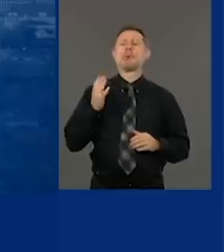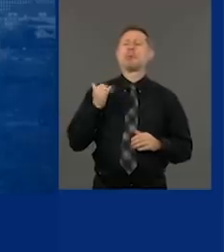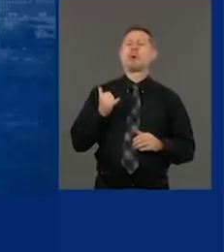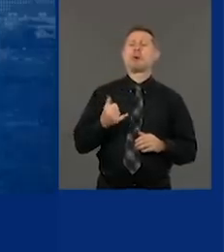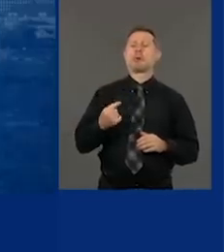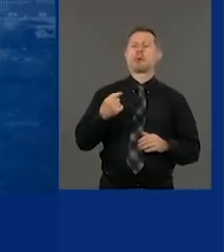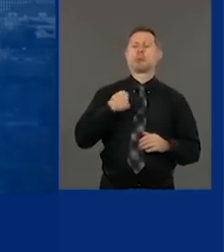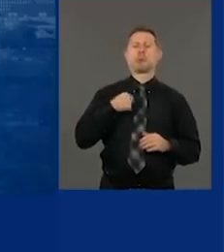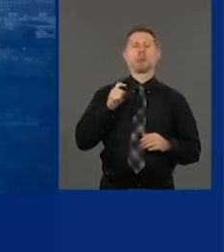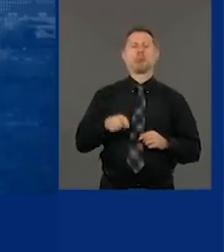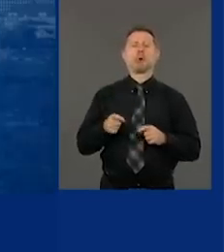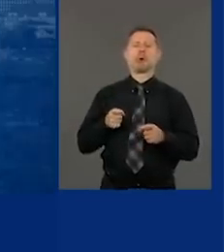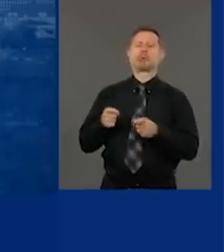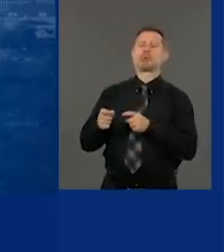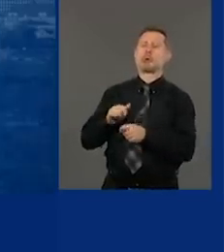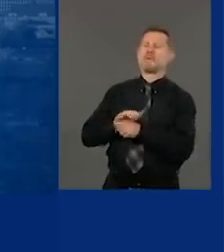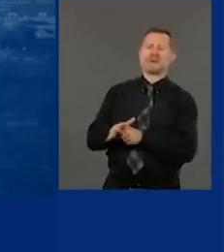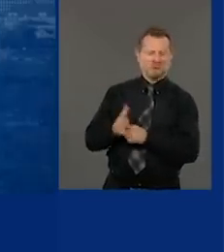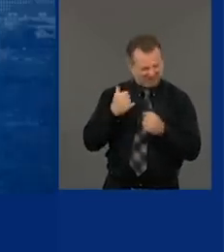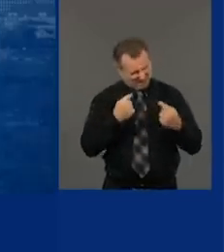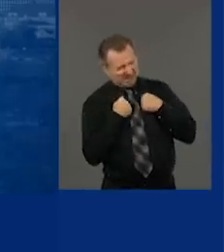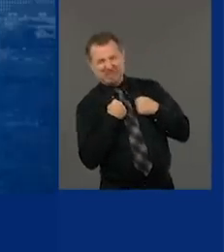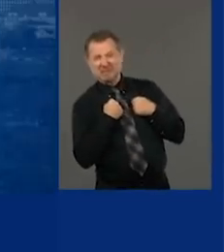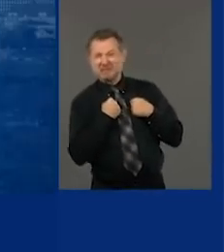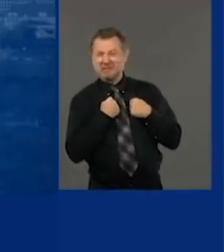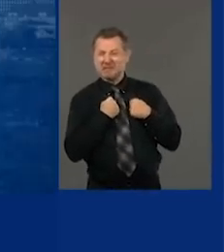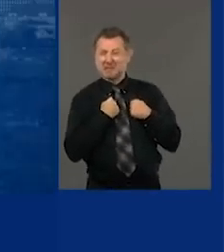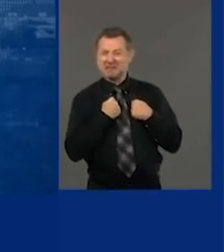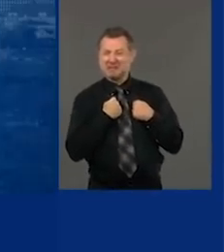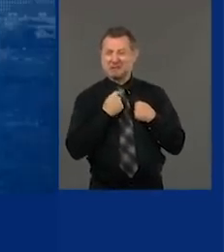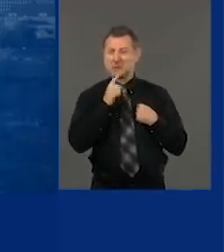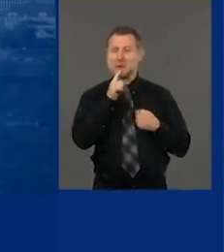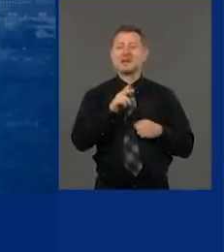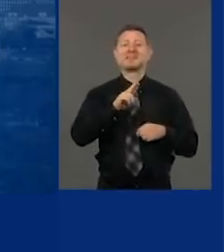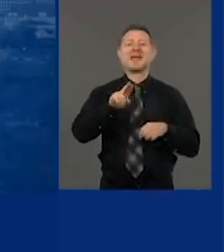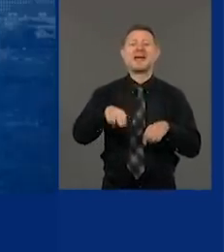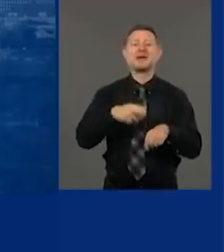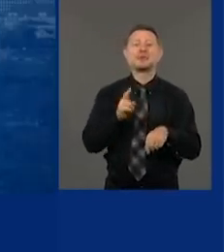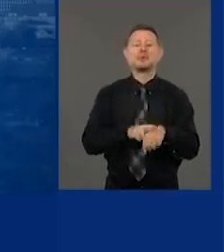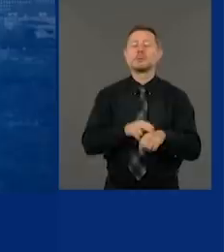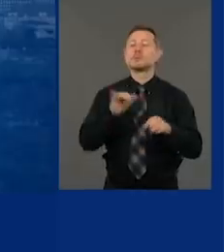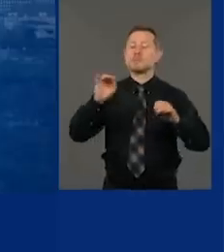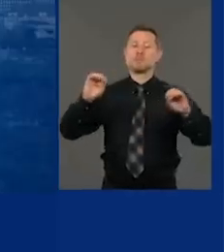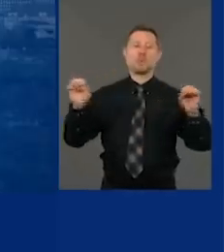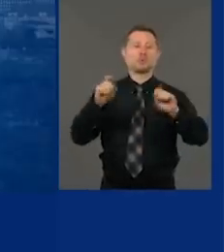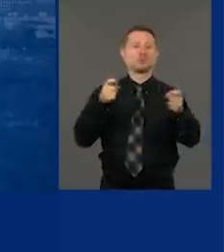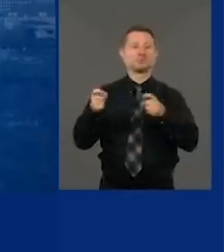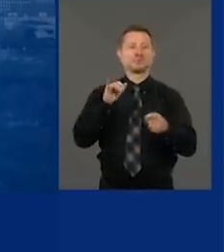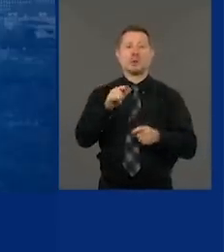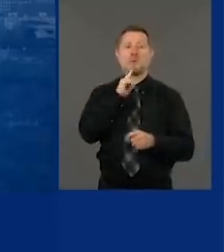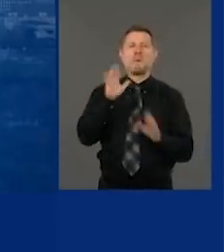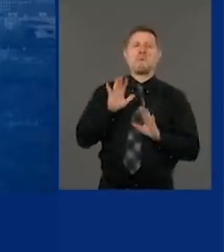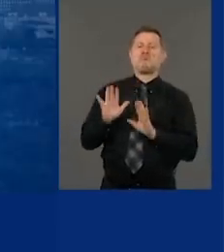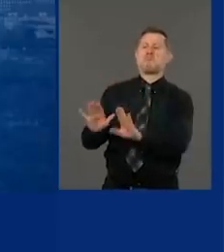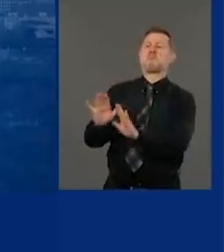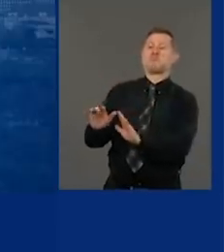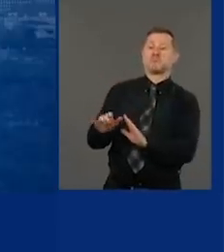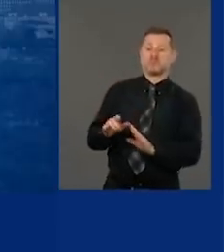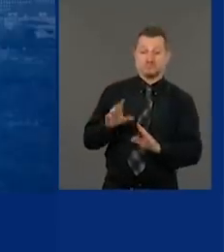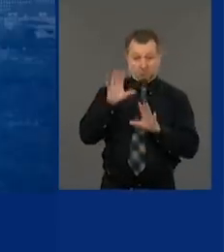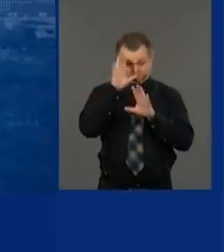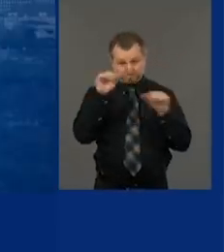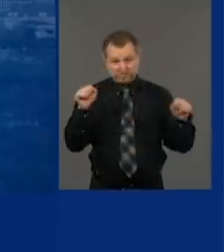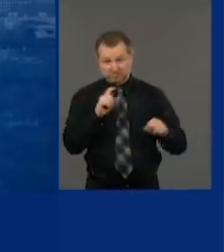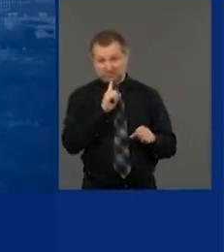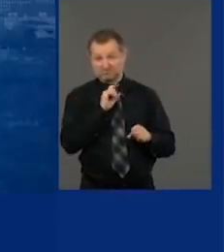the COVID virus? It's a national issue. The president did